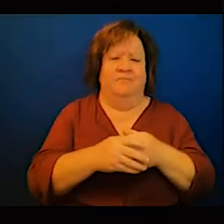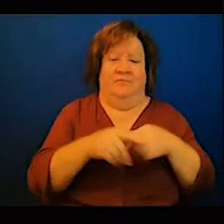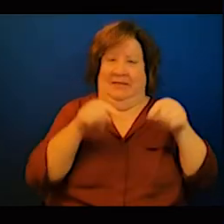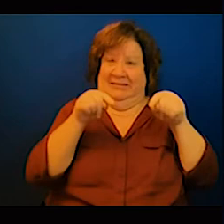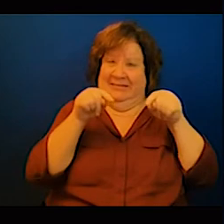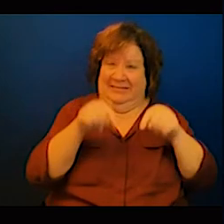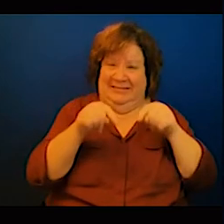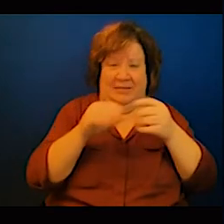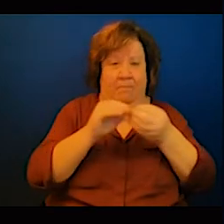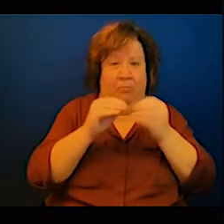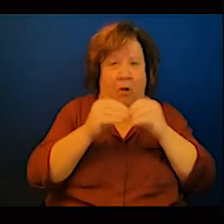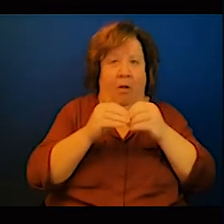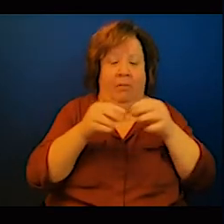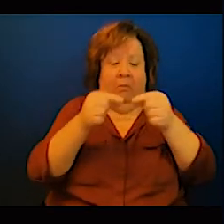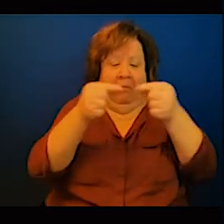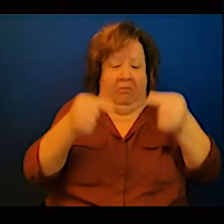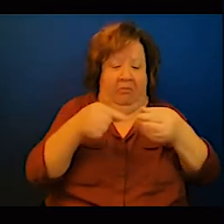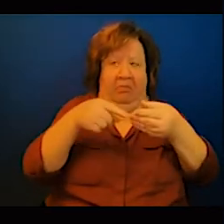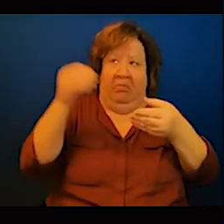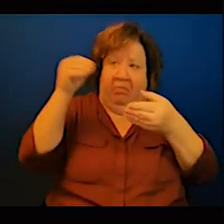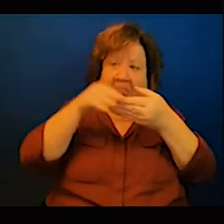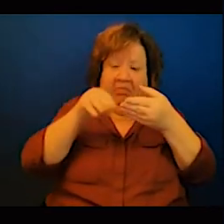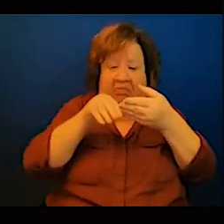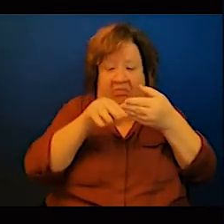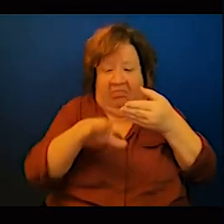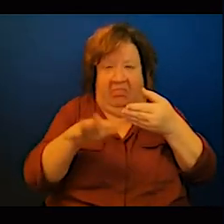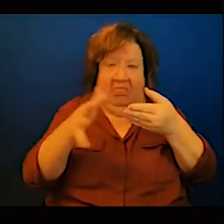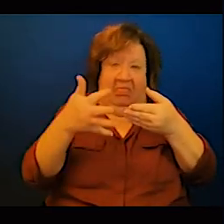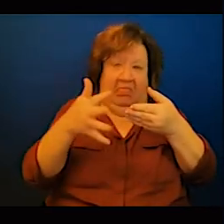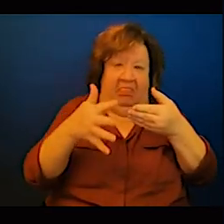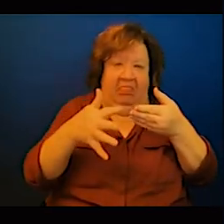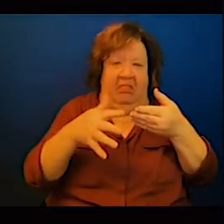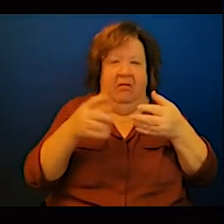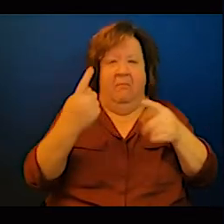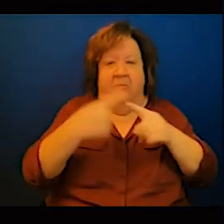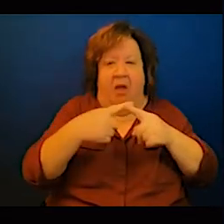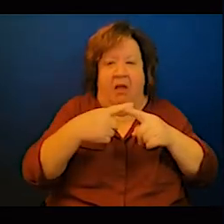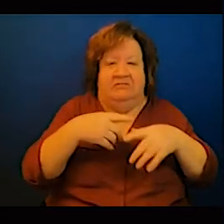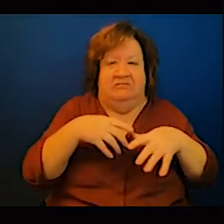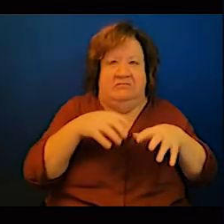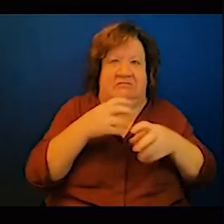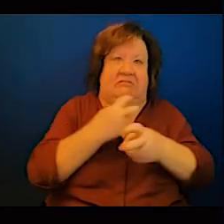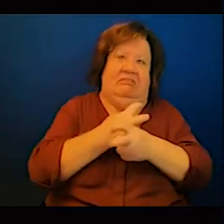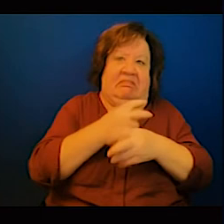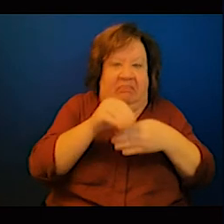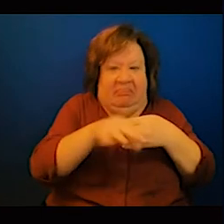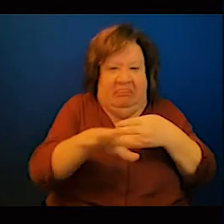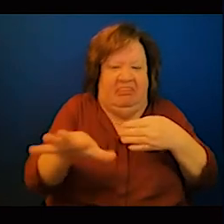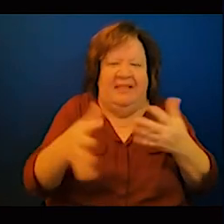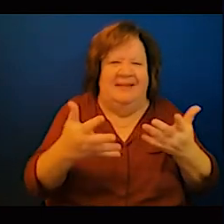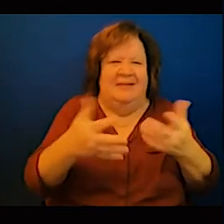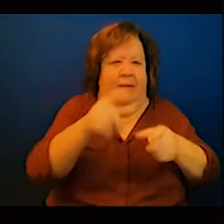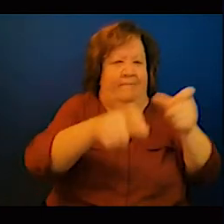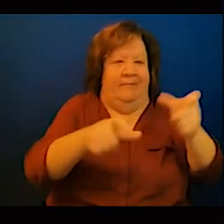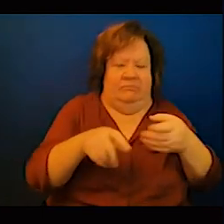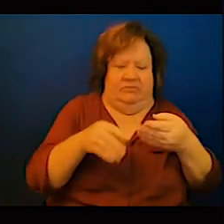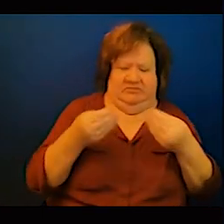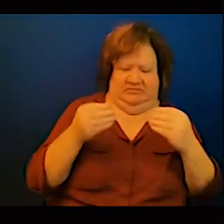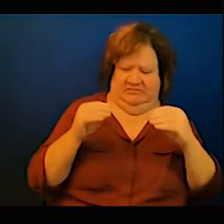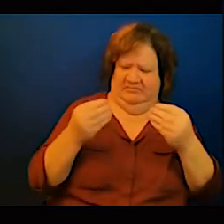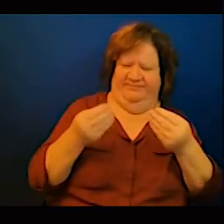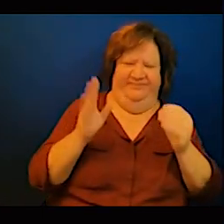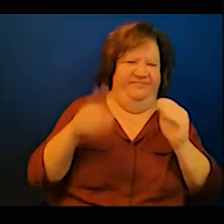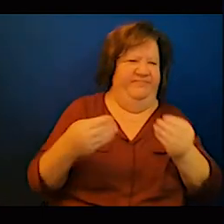the efficiency of solar panels of 25 5 percent but Africa has the potential to develop